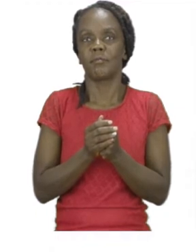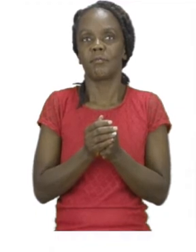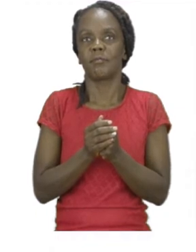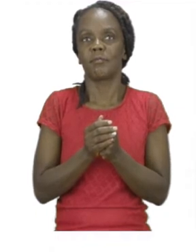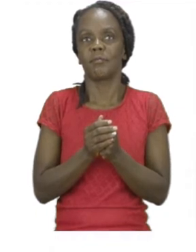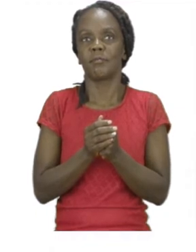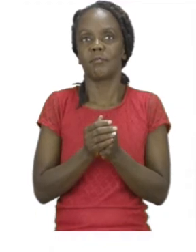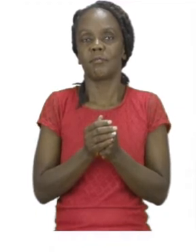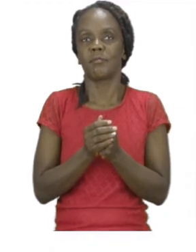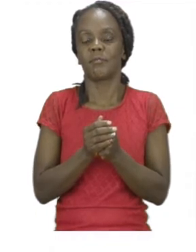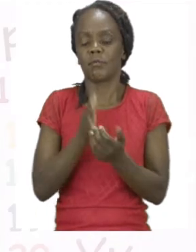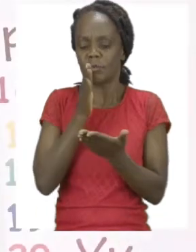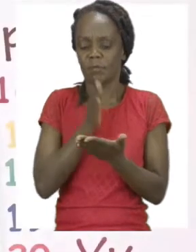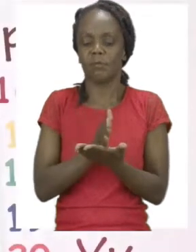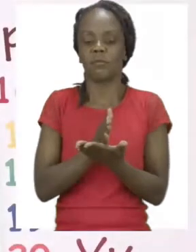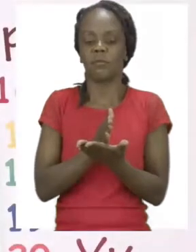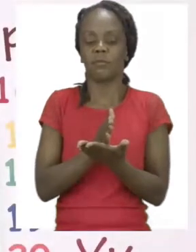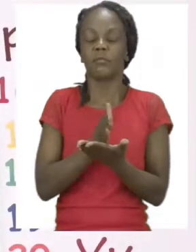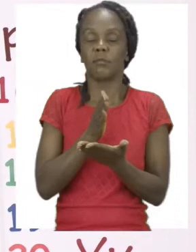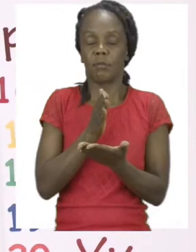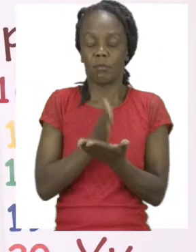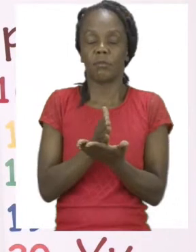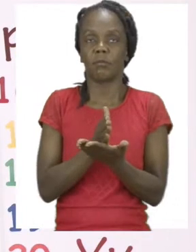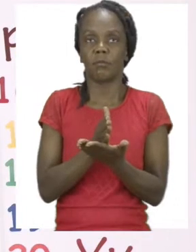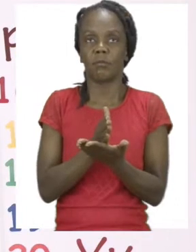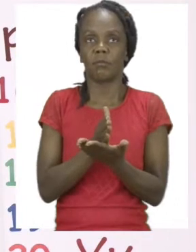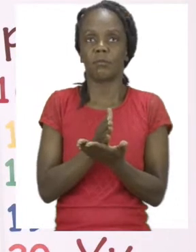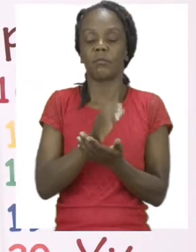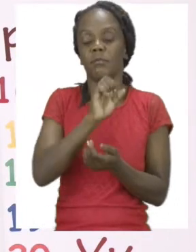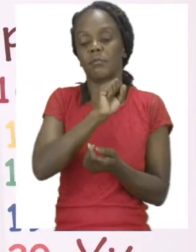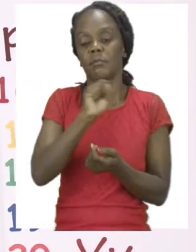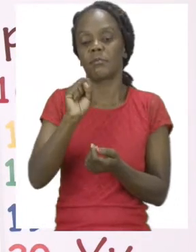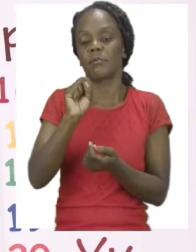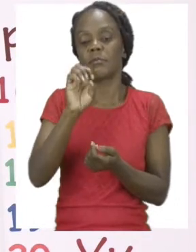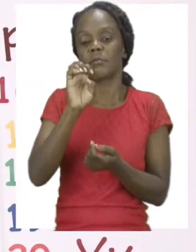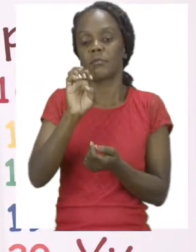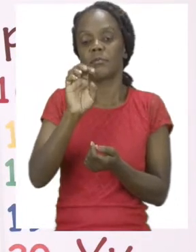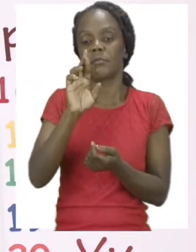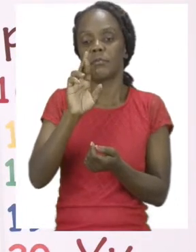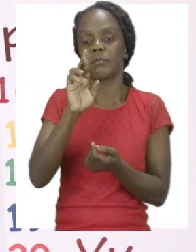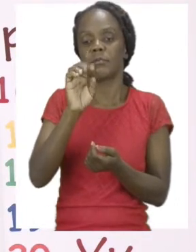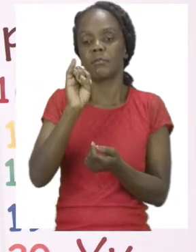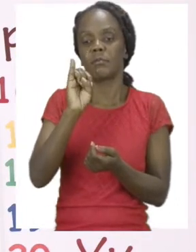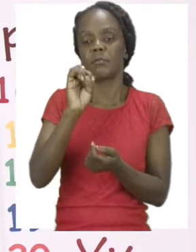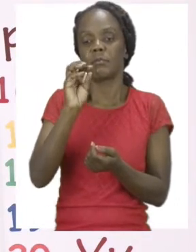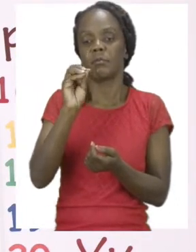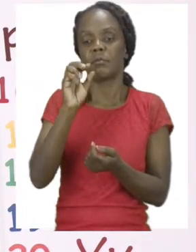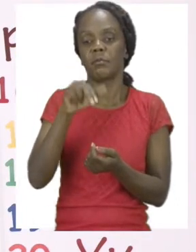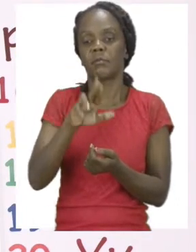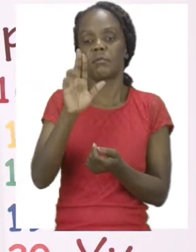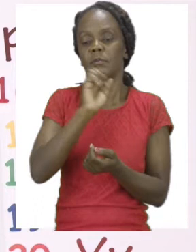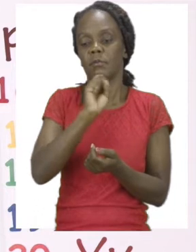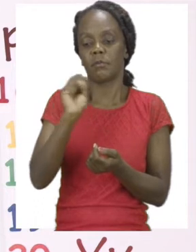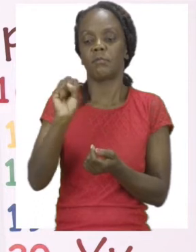serious. Now serious is not that you're angry. No. Serious just means that you're not